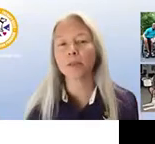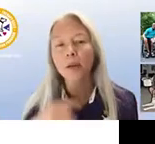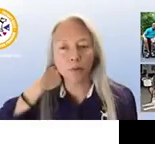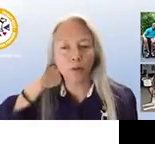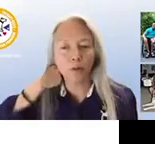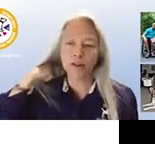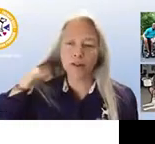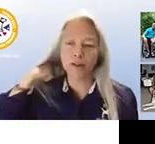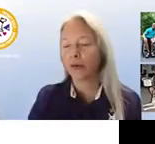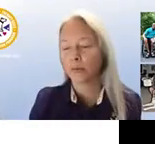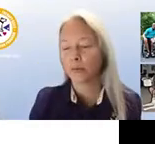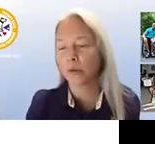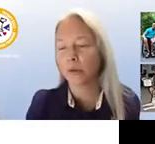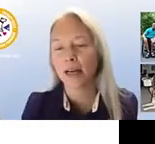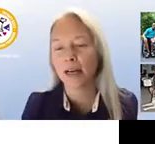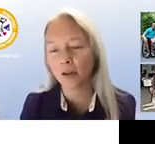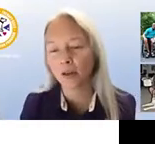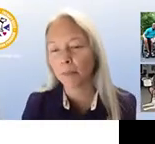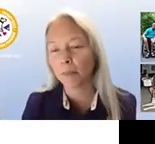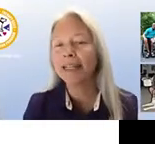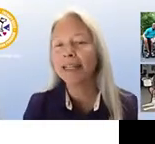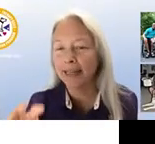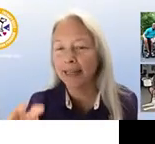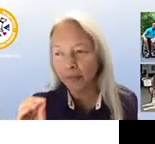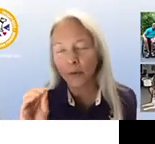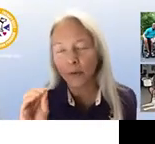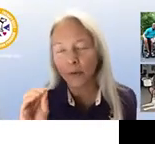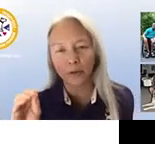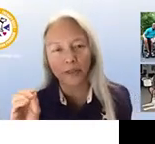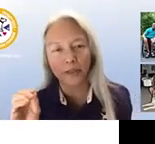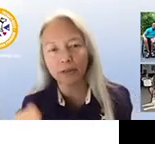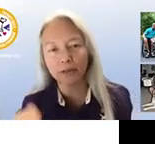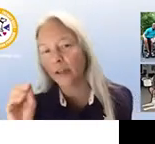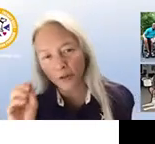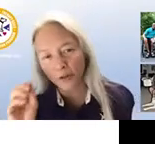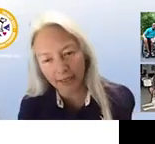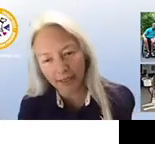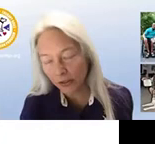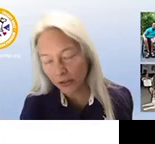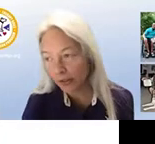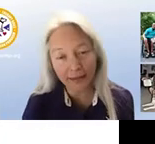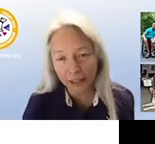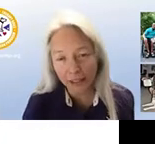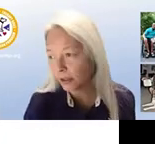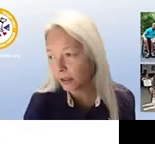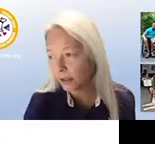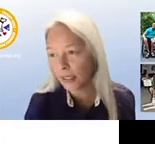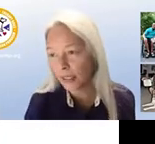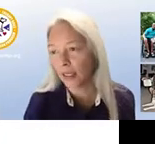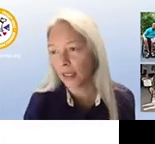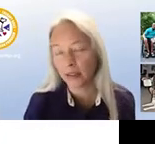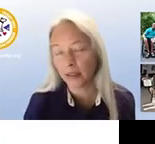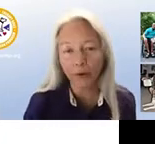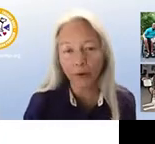know it's possible that there are some areas where you wouldn't have a dog but it has to be a real reason you also can't have a dog in the hospital